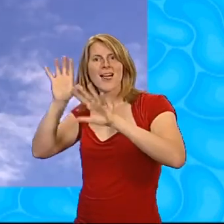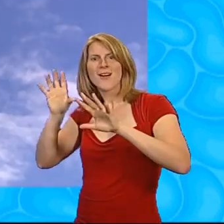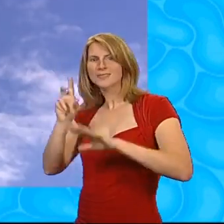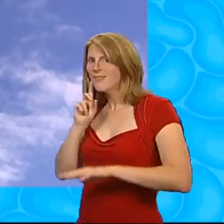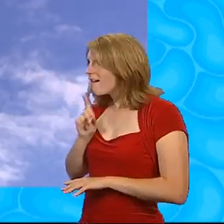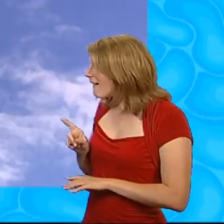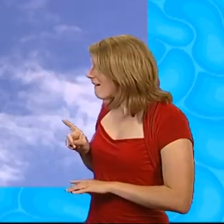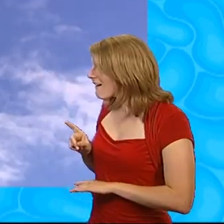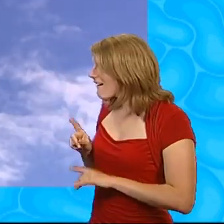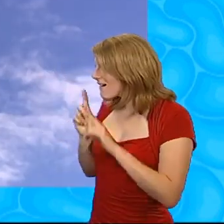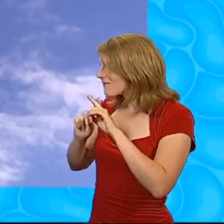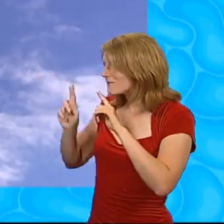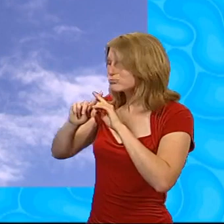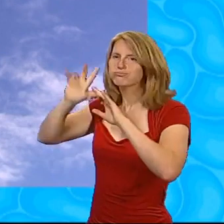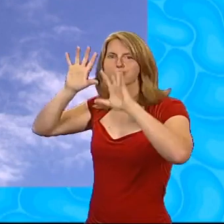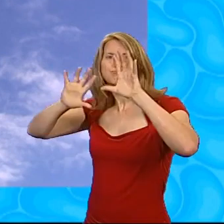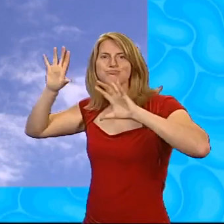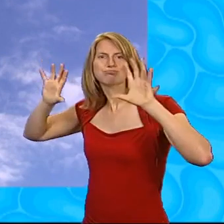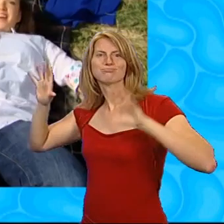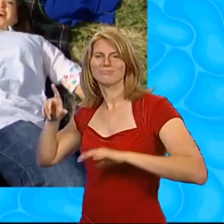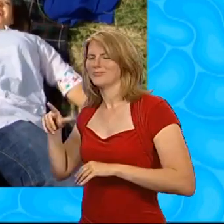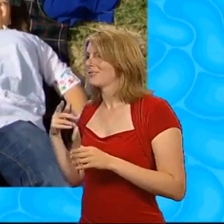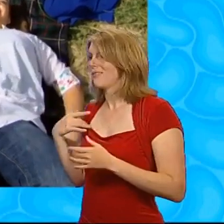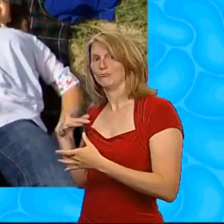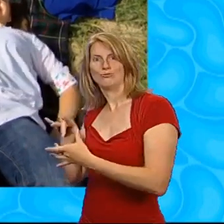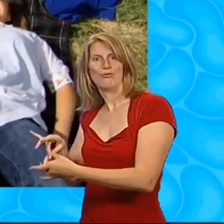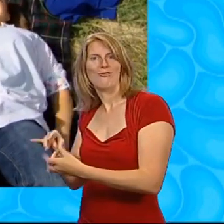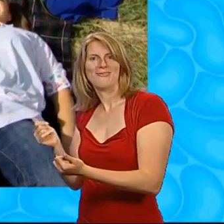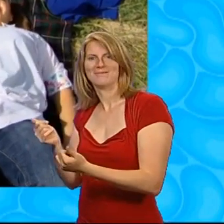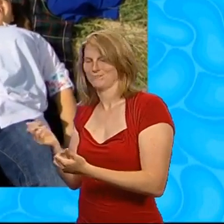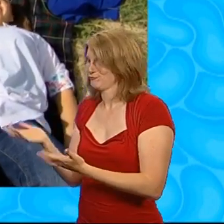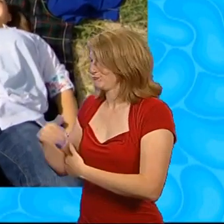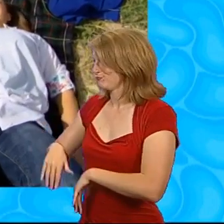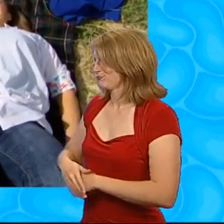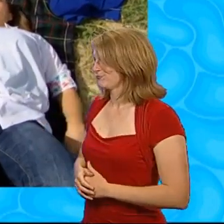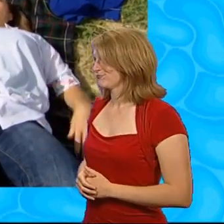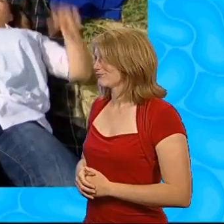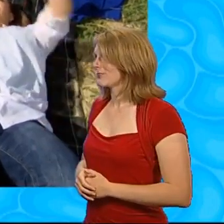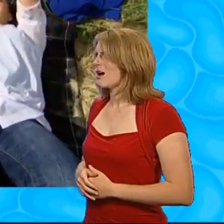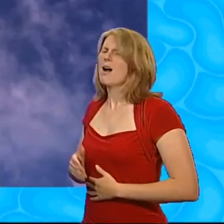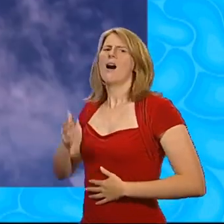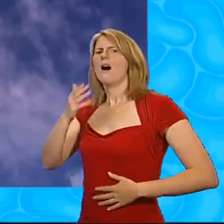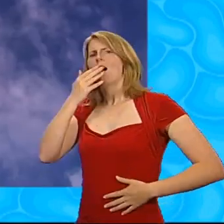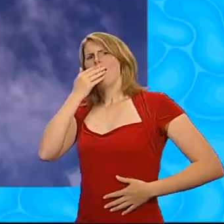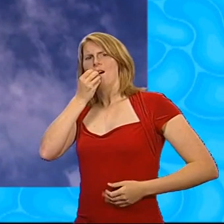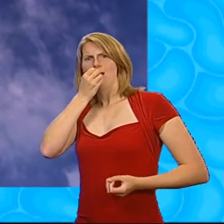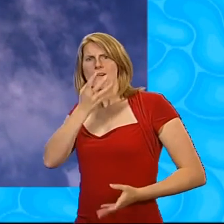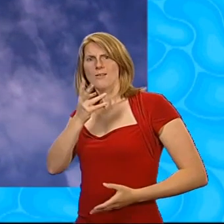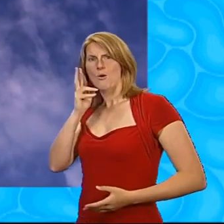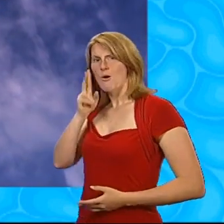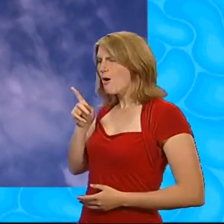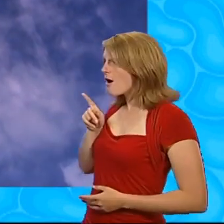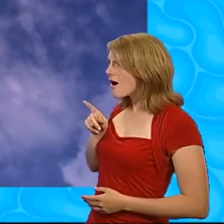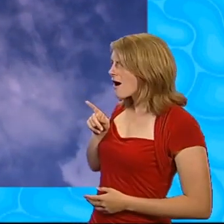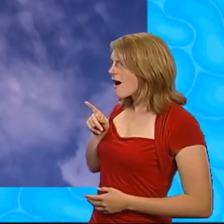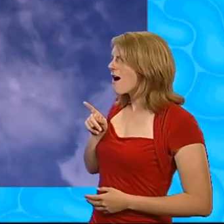shapes. Can I join you? Yes. Ah. Huh? Oh, look. Oh, there's a cloud